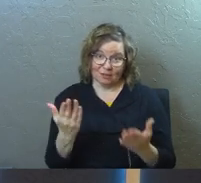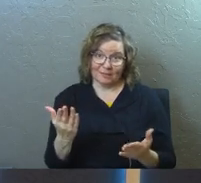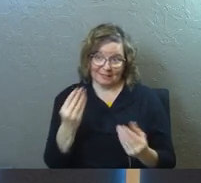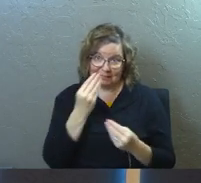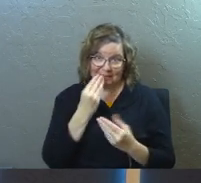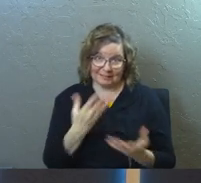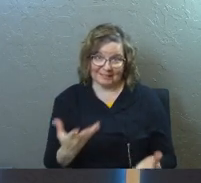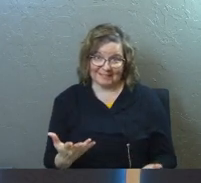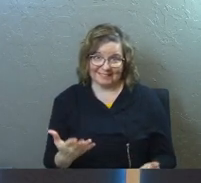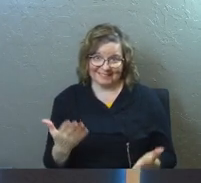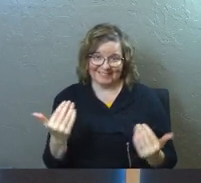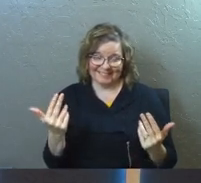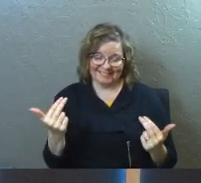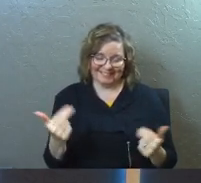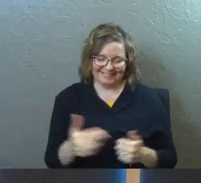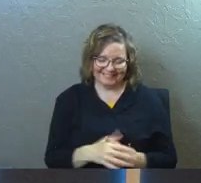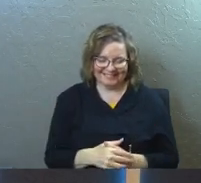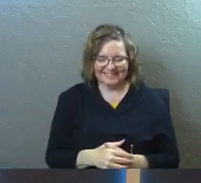service.